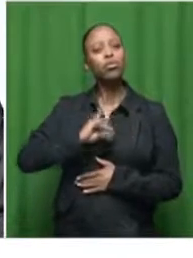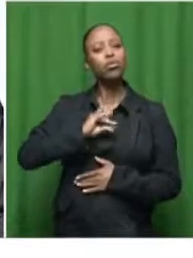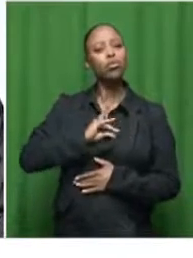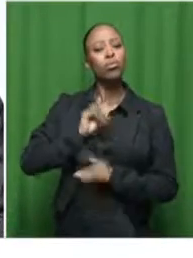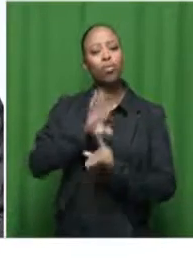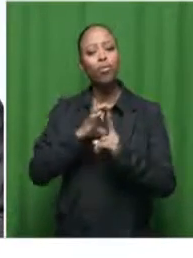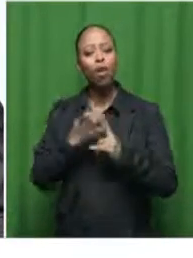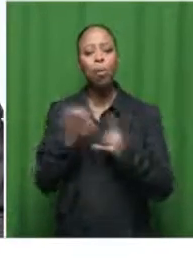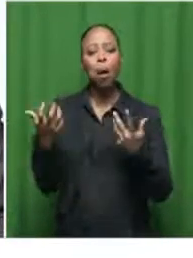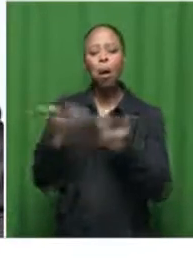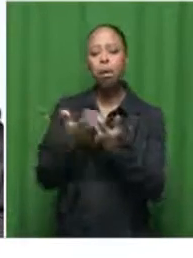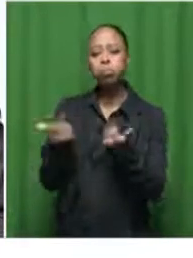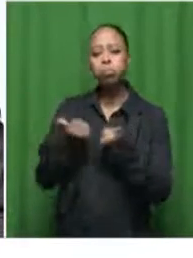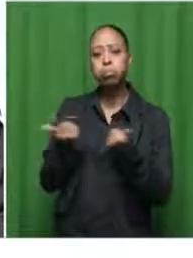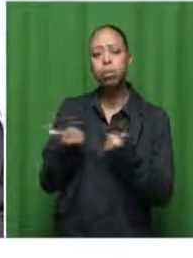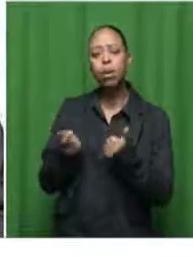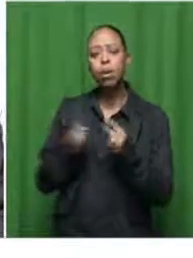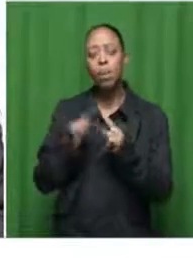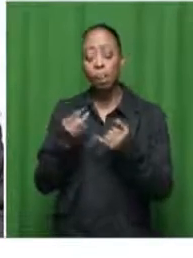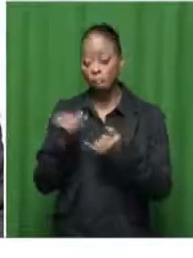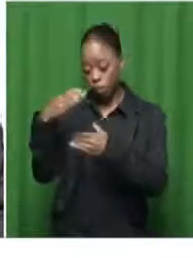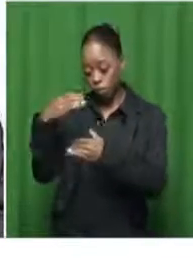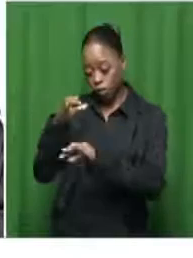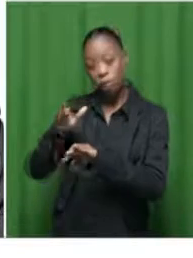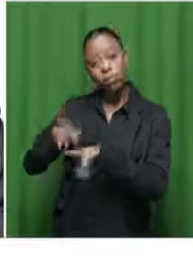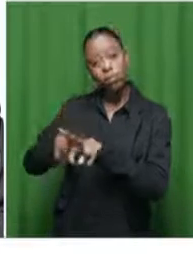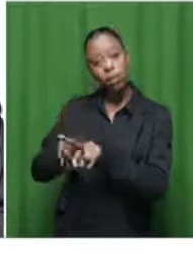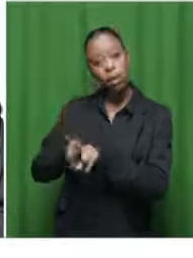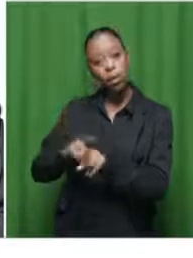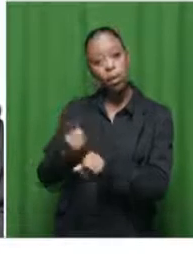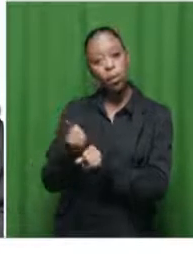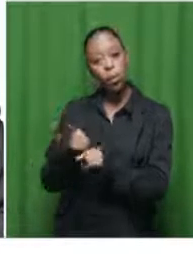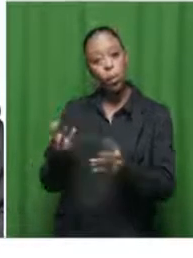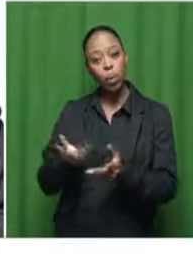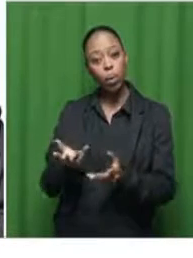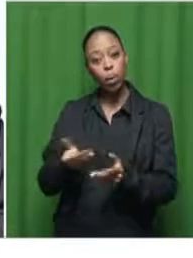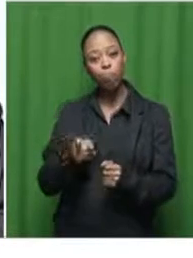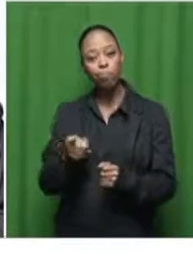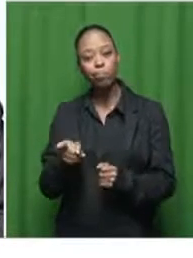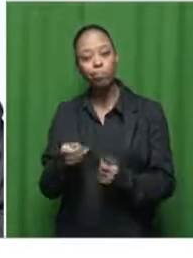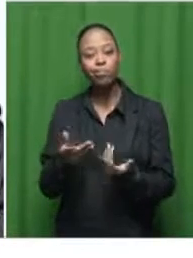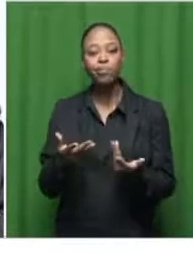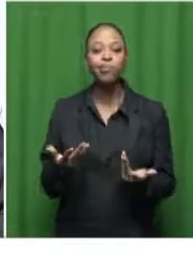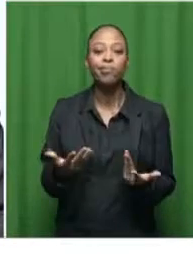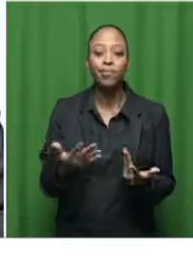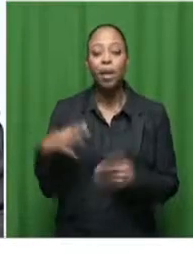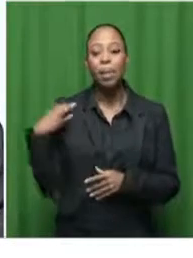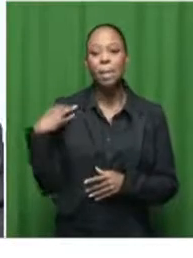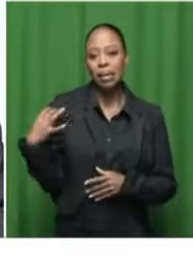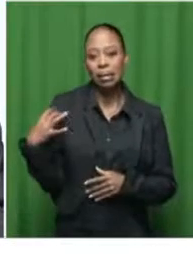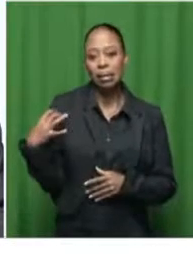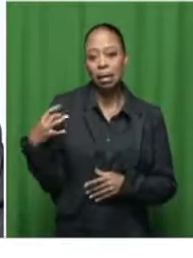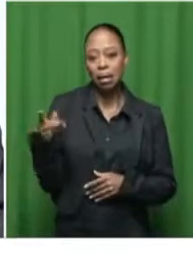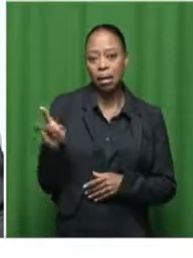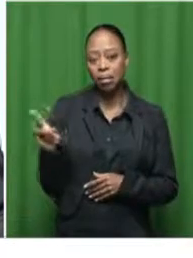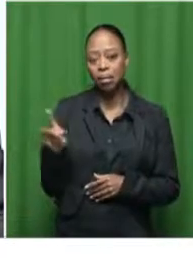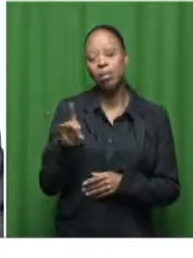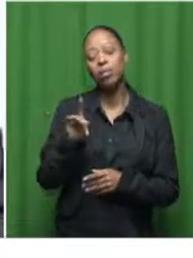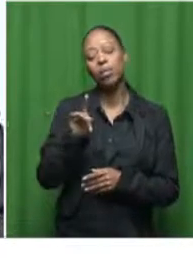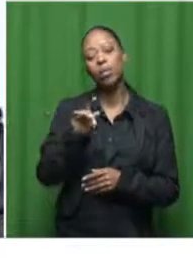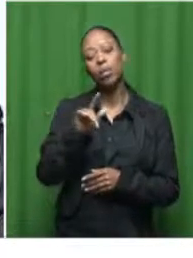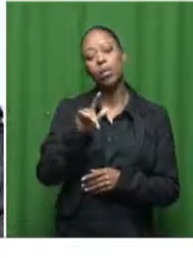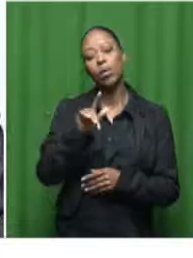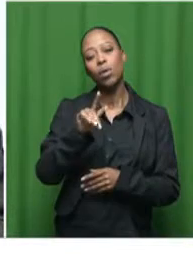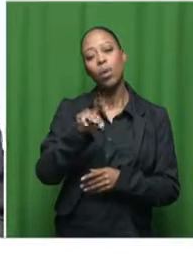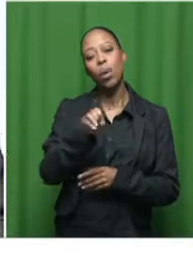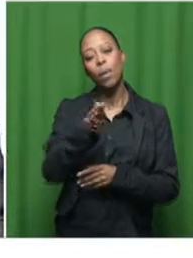place to live. And just focusing on also Kailitle where the Minister Mamuloko Kobay